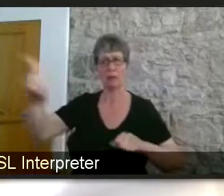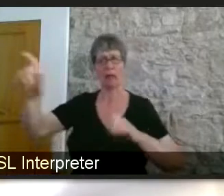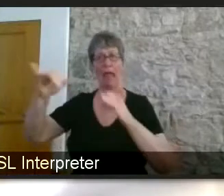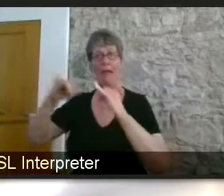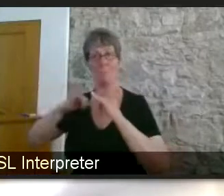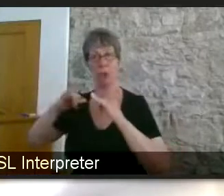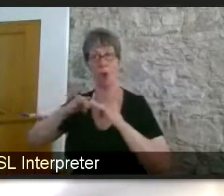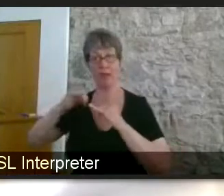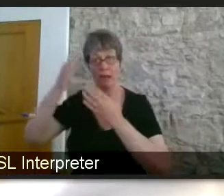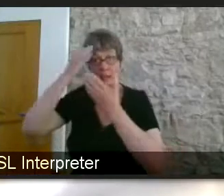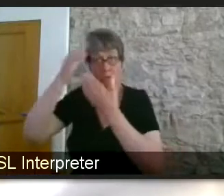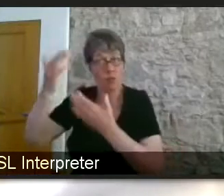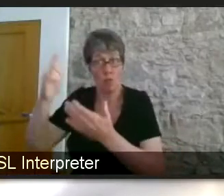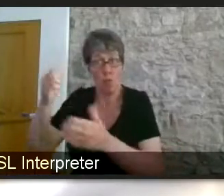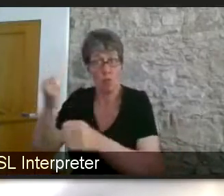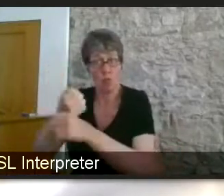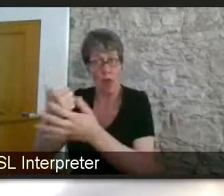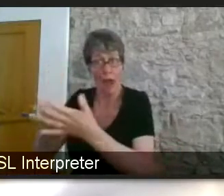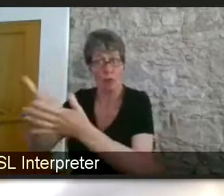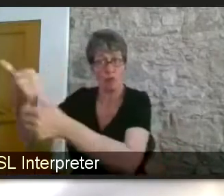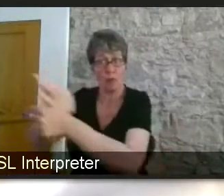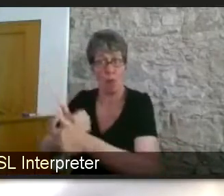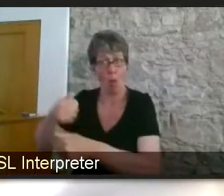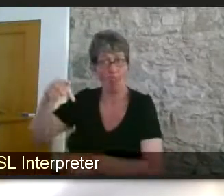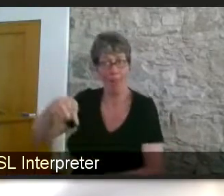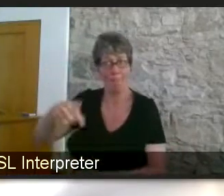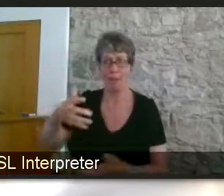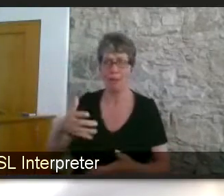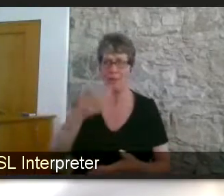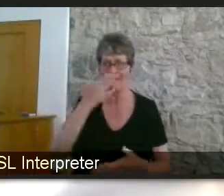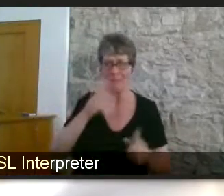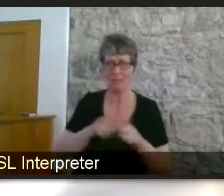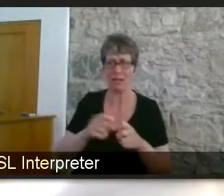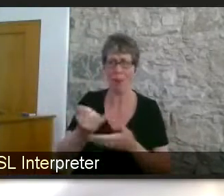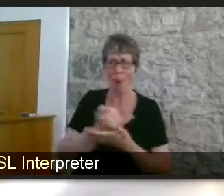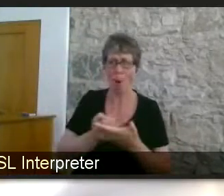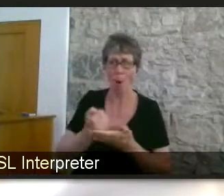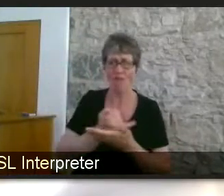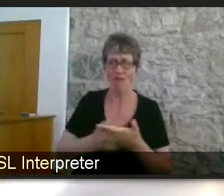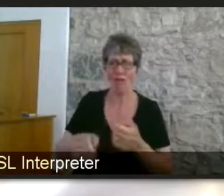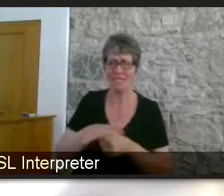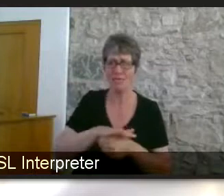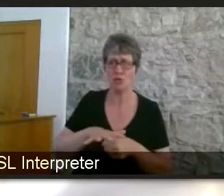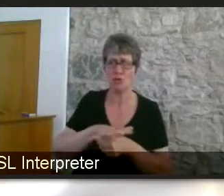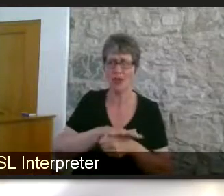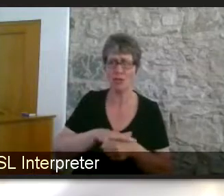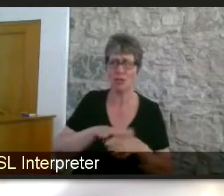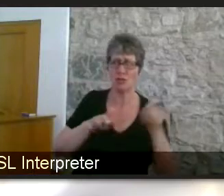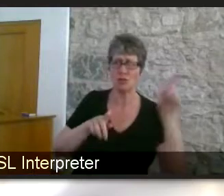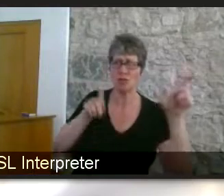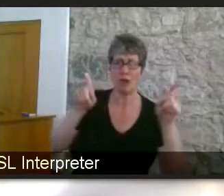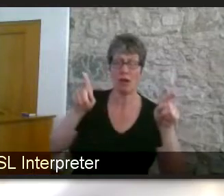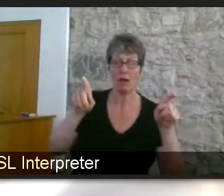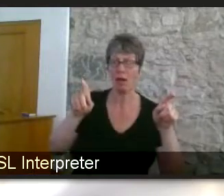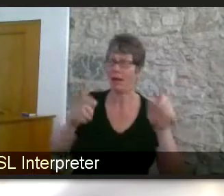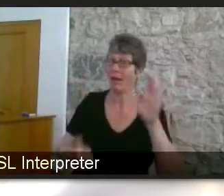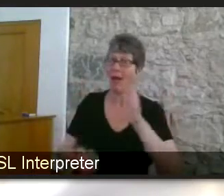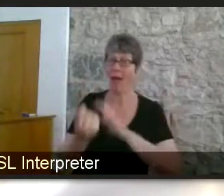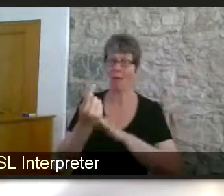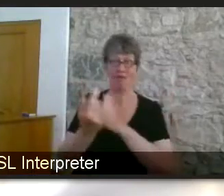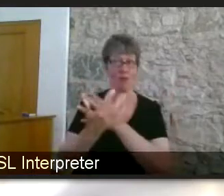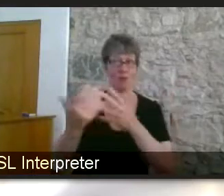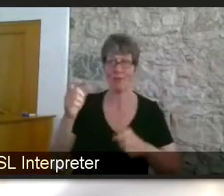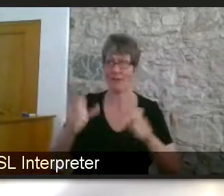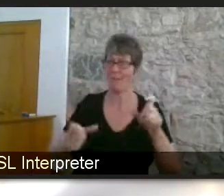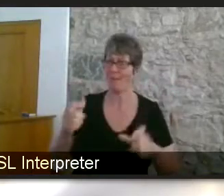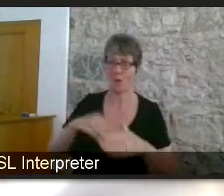and how to support and and you've got this awful situation going on with so many disabled people in work but it really does have